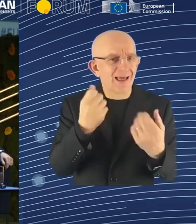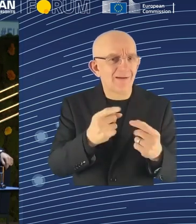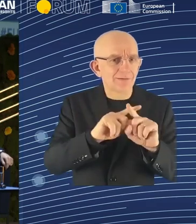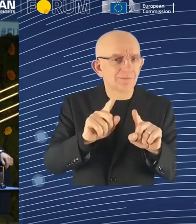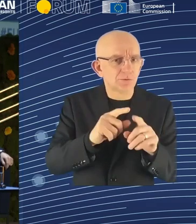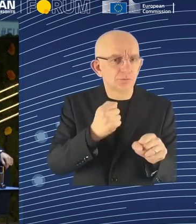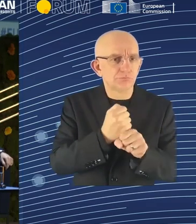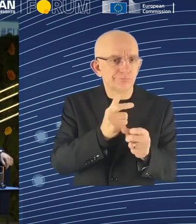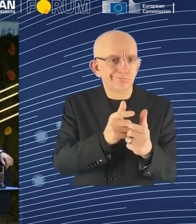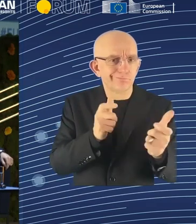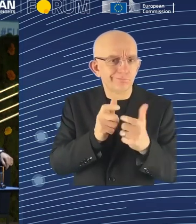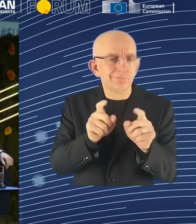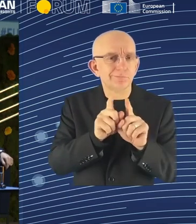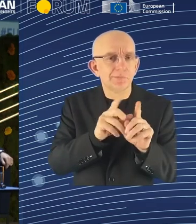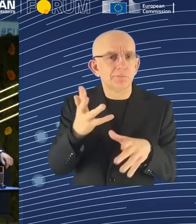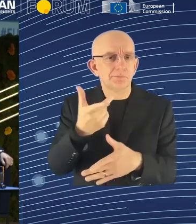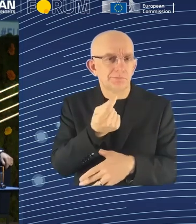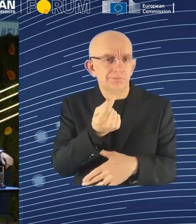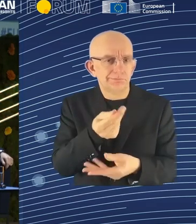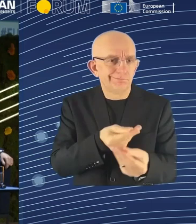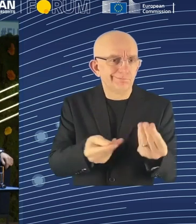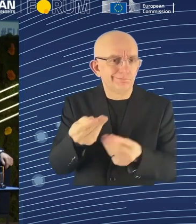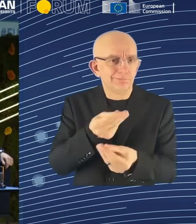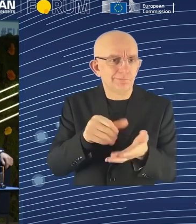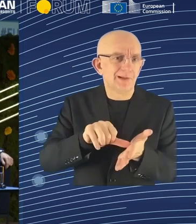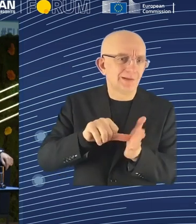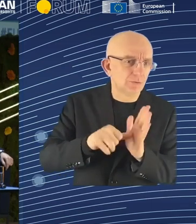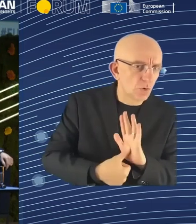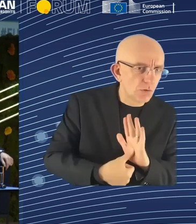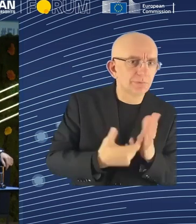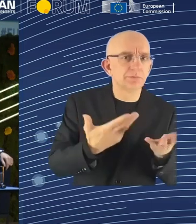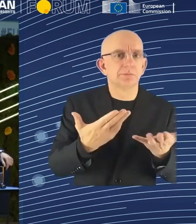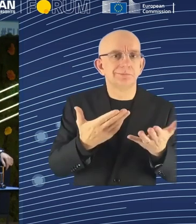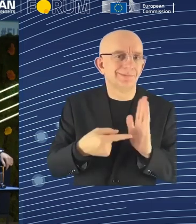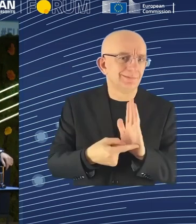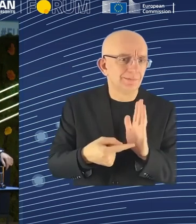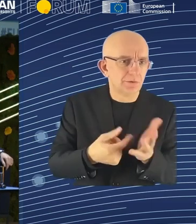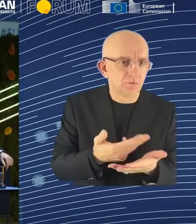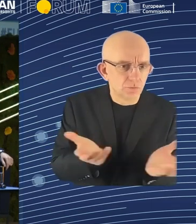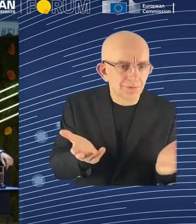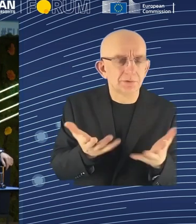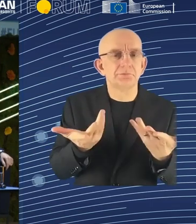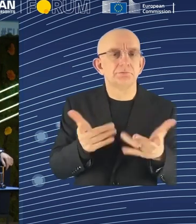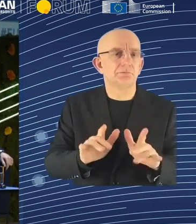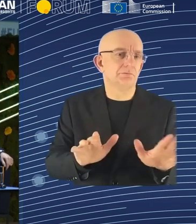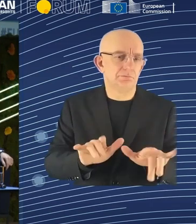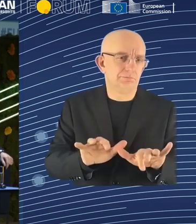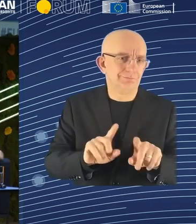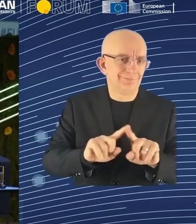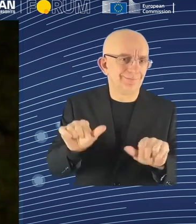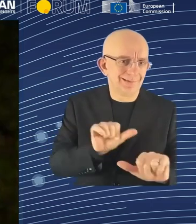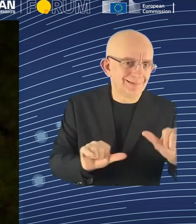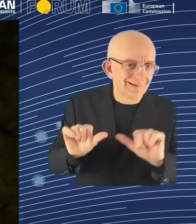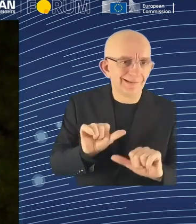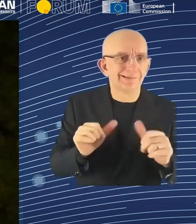the delivery of technology, digital technology. The same with communication, digital communication.